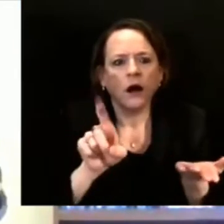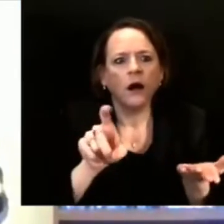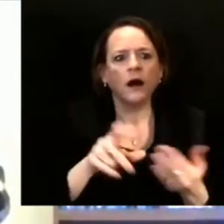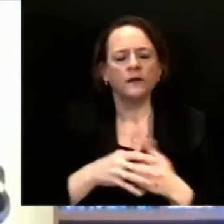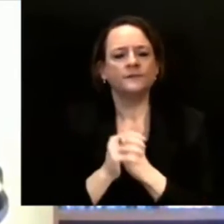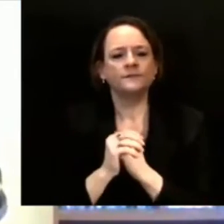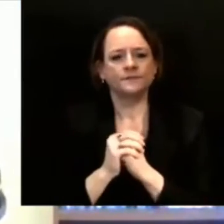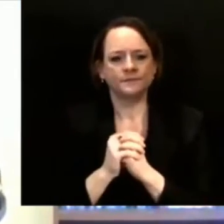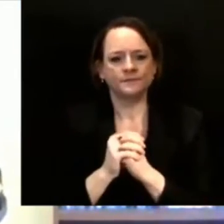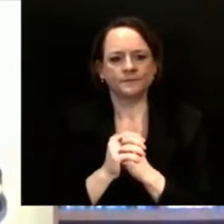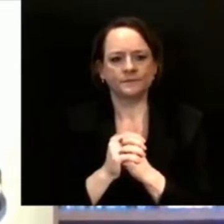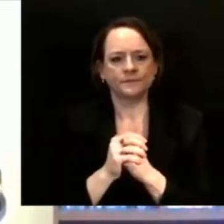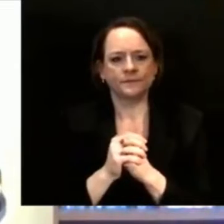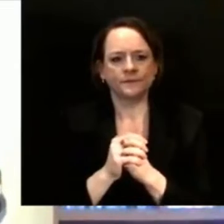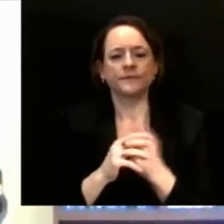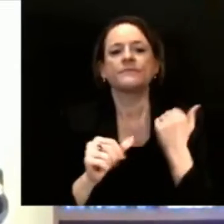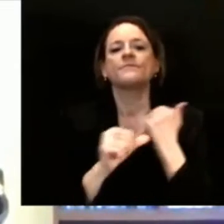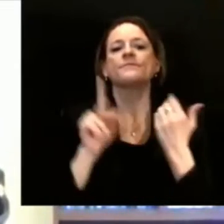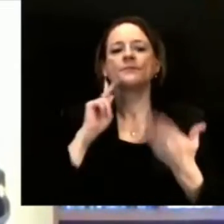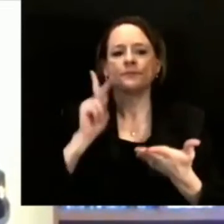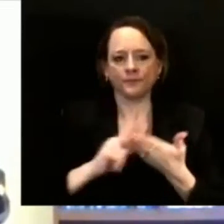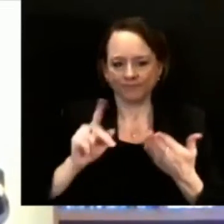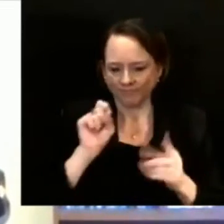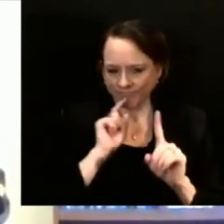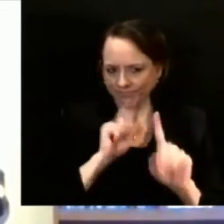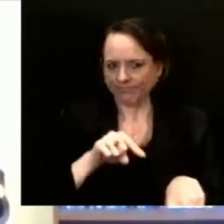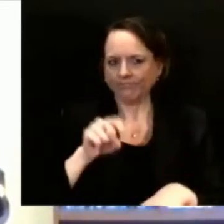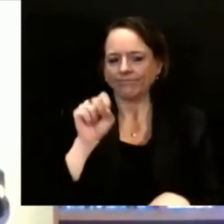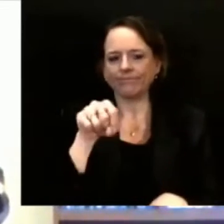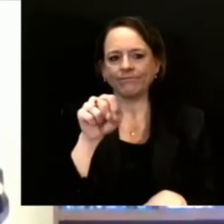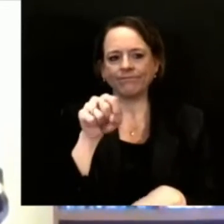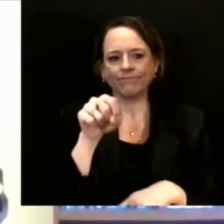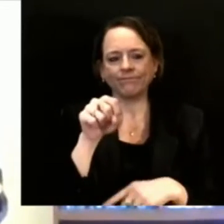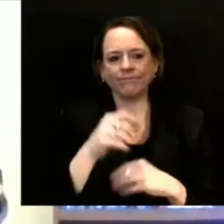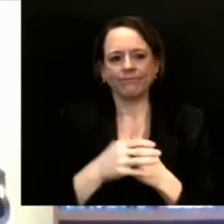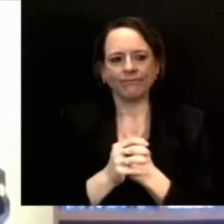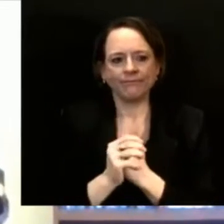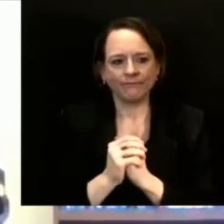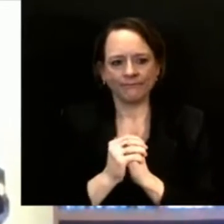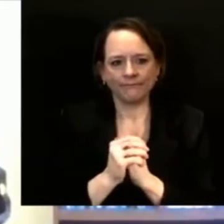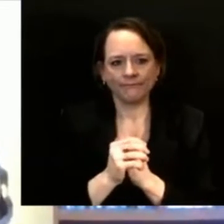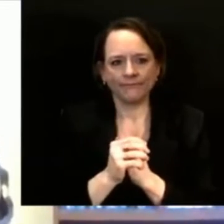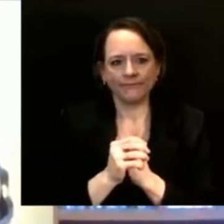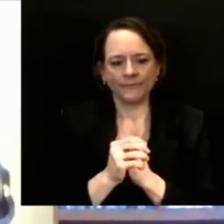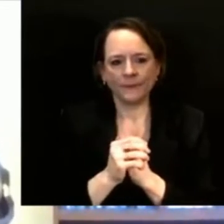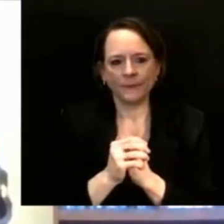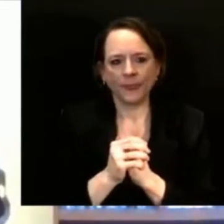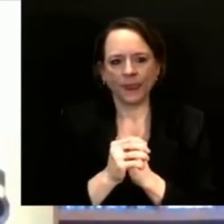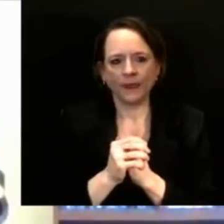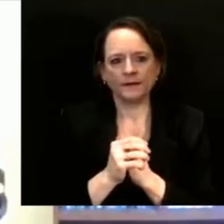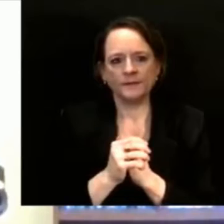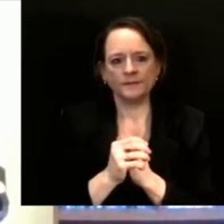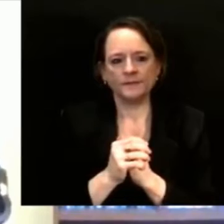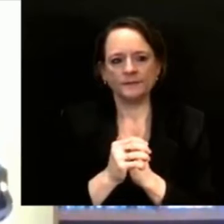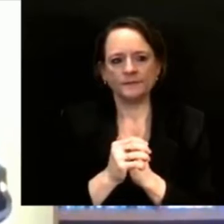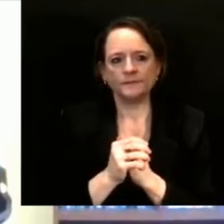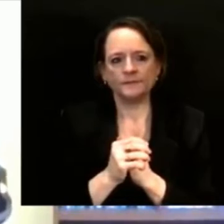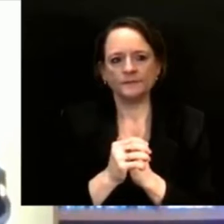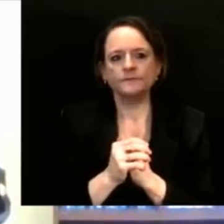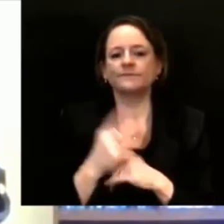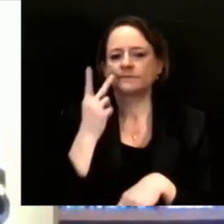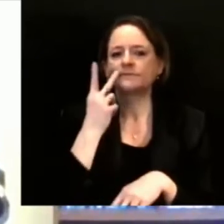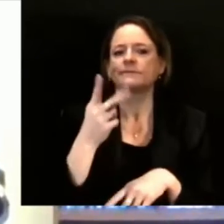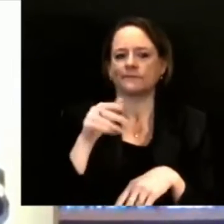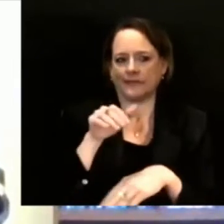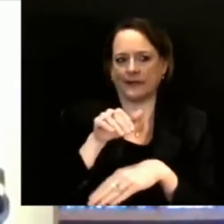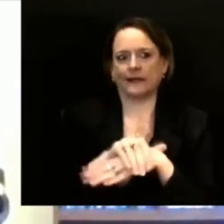variant from Great Britain. And so we know that is present in our state. We continue to